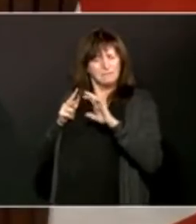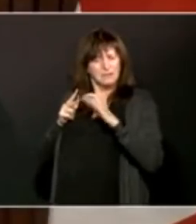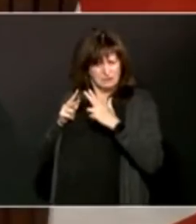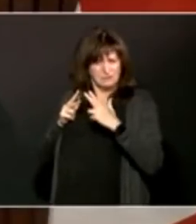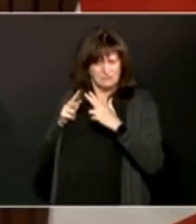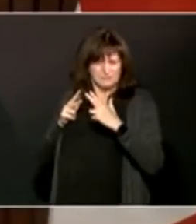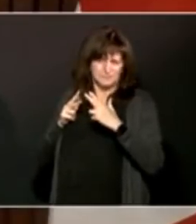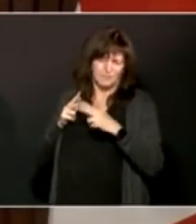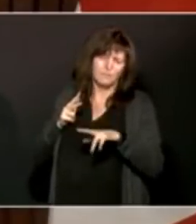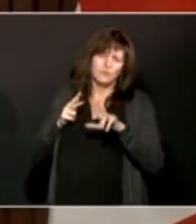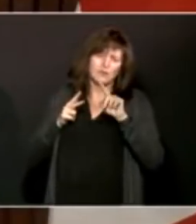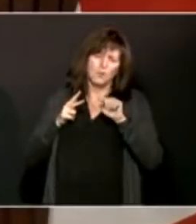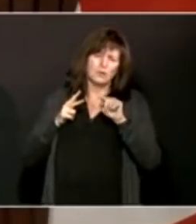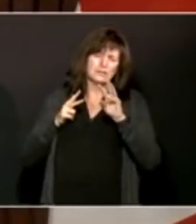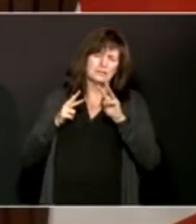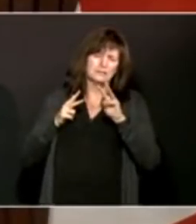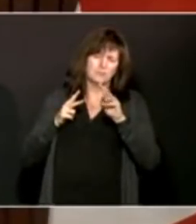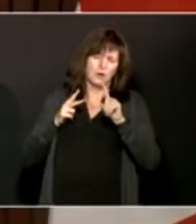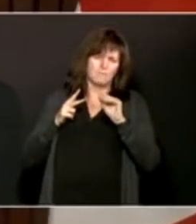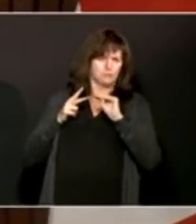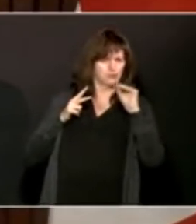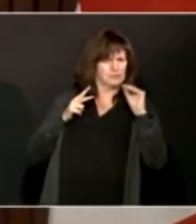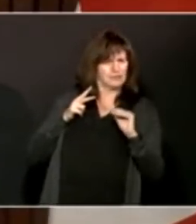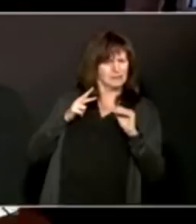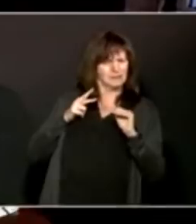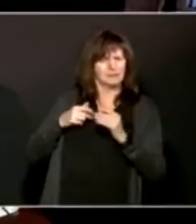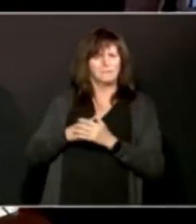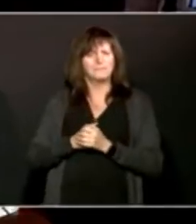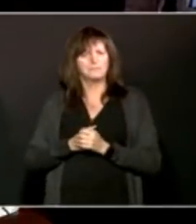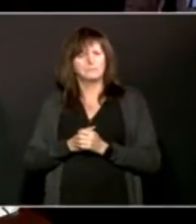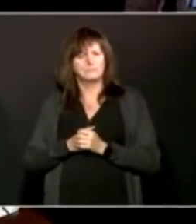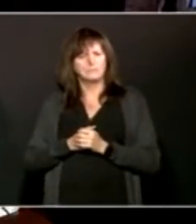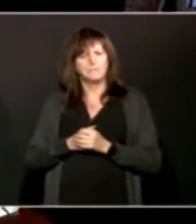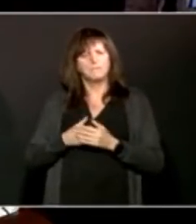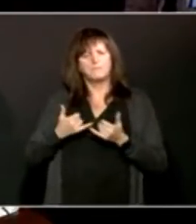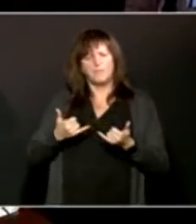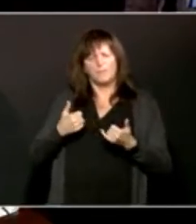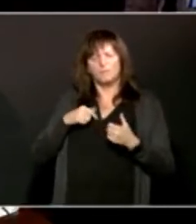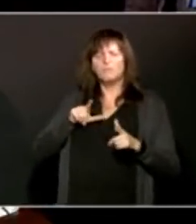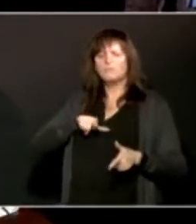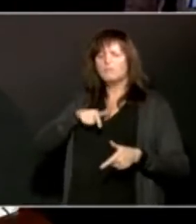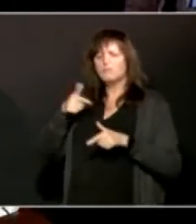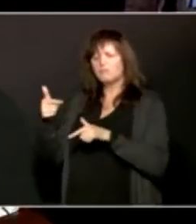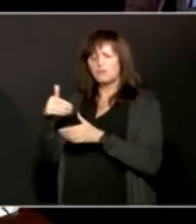With that, I'm going to turn it over to Dr. Williams for further comments. Thank you.